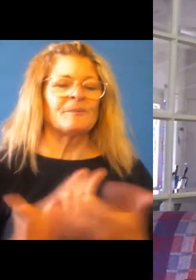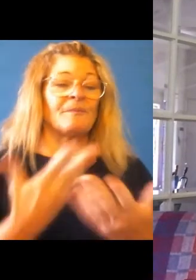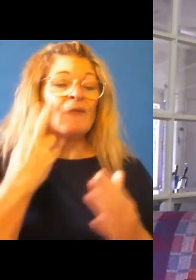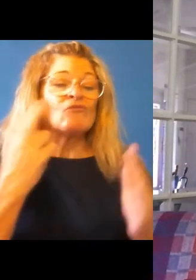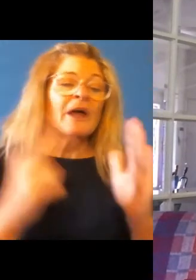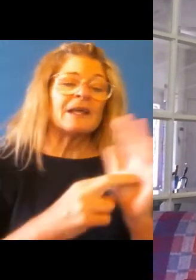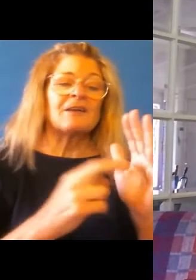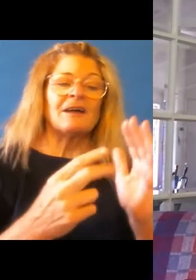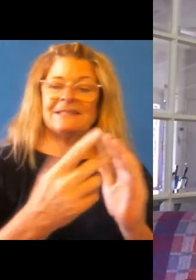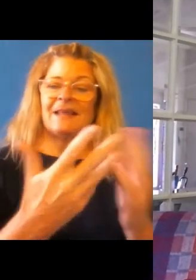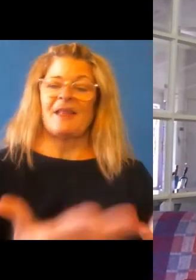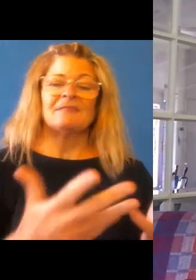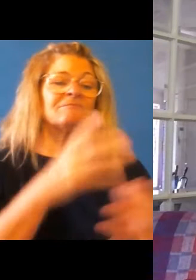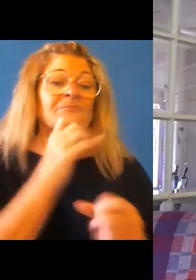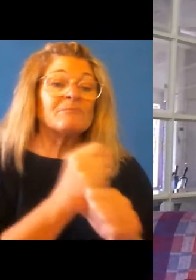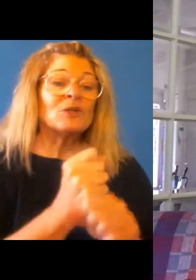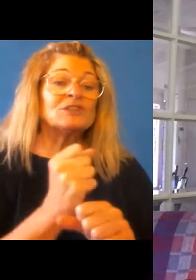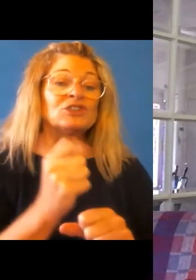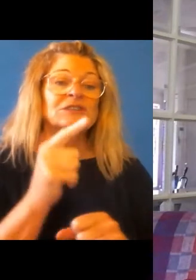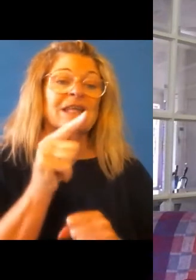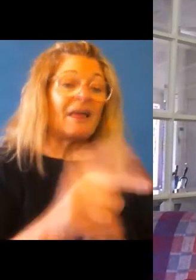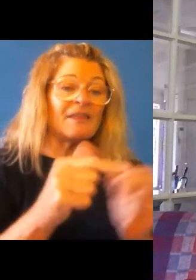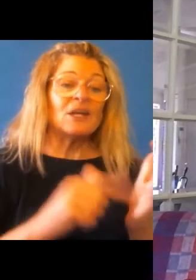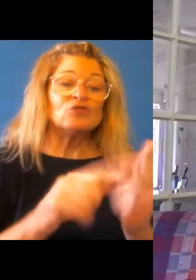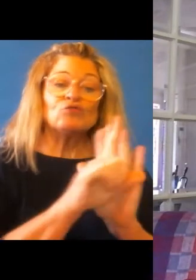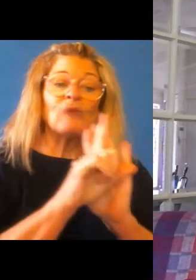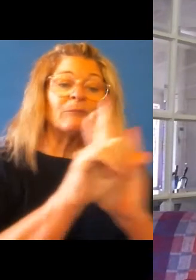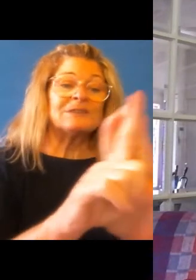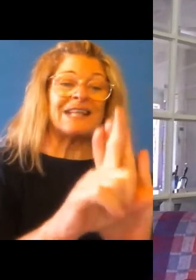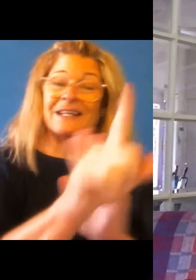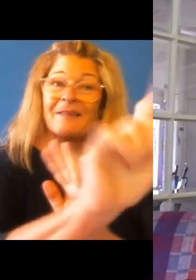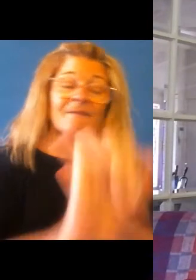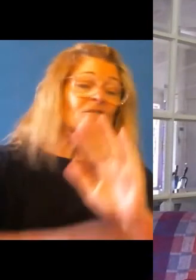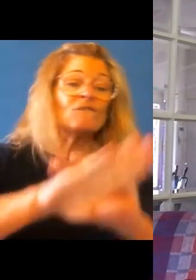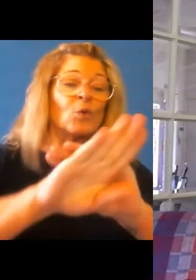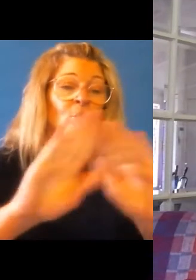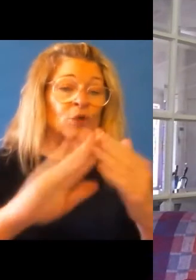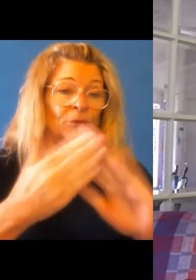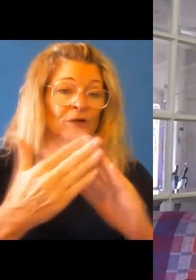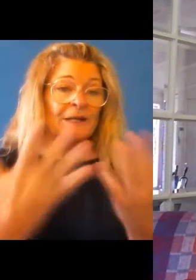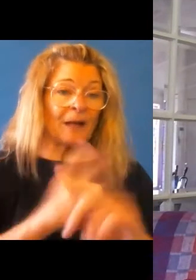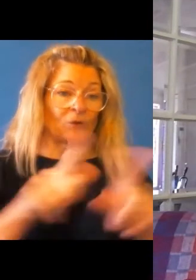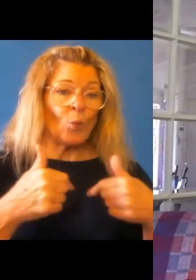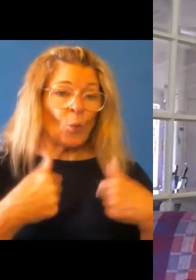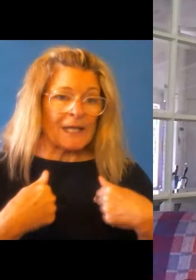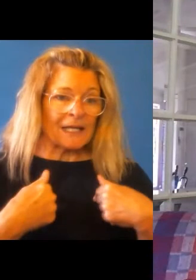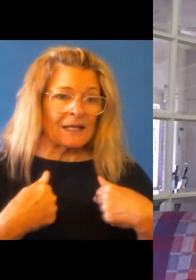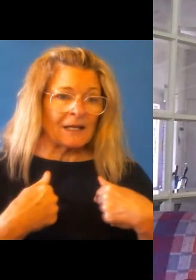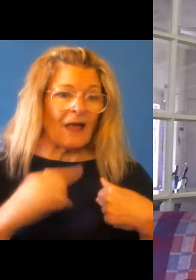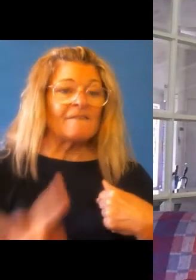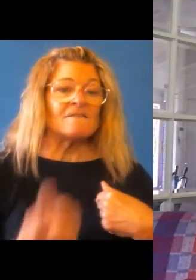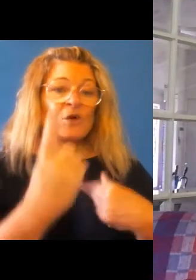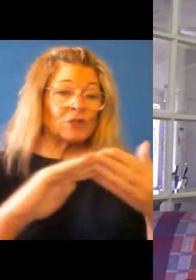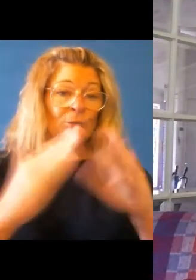are there, uh, to represent all of their community. But we are an important part of the community because we are the first community of Australia,